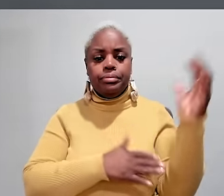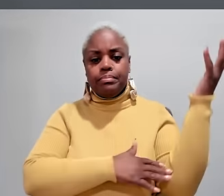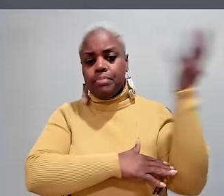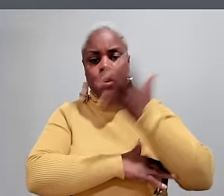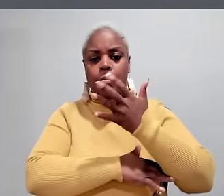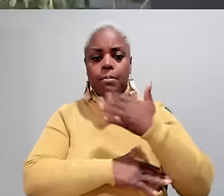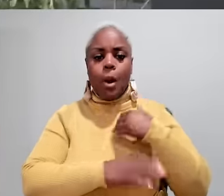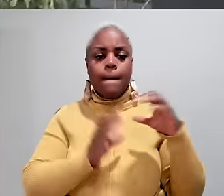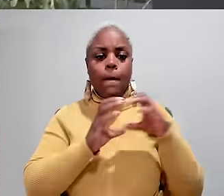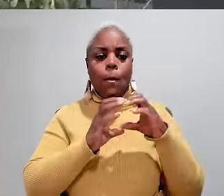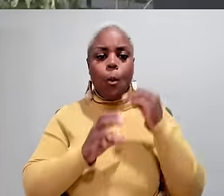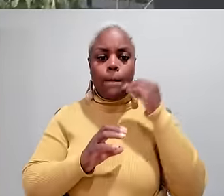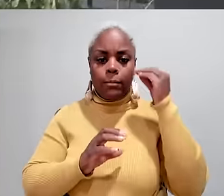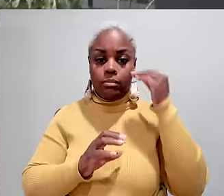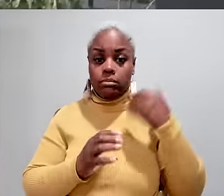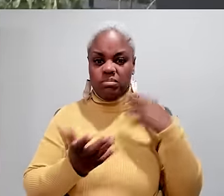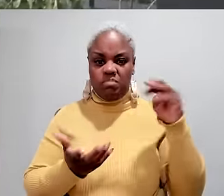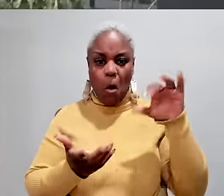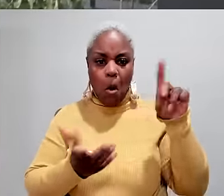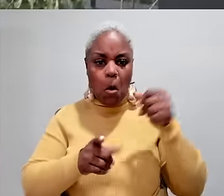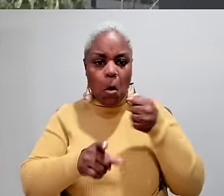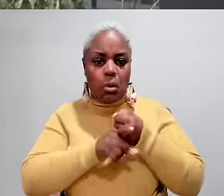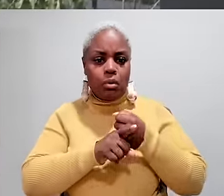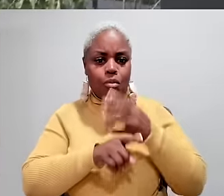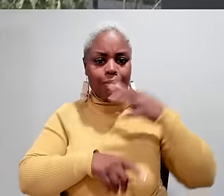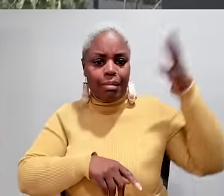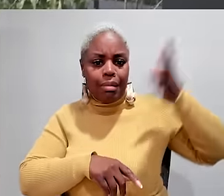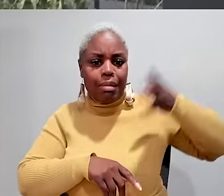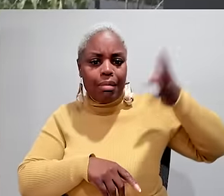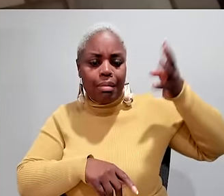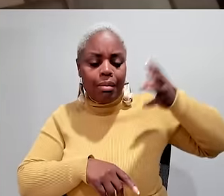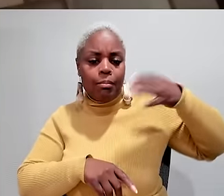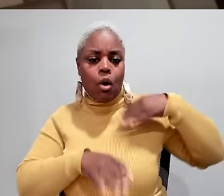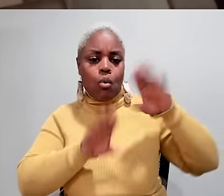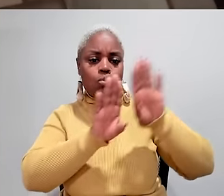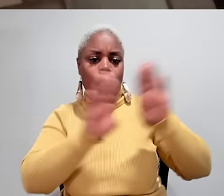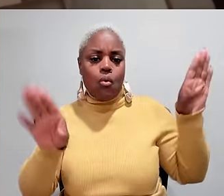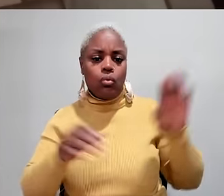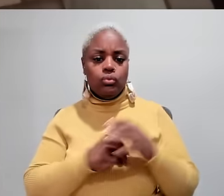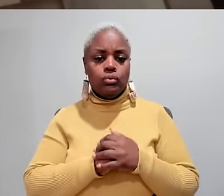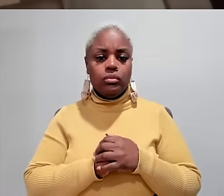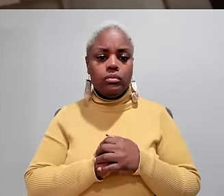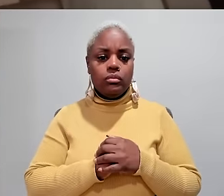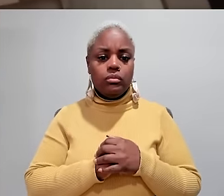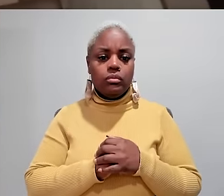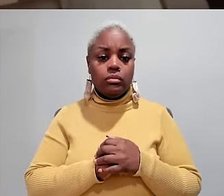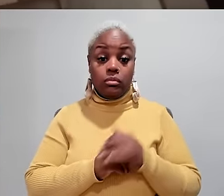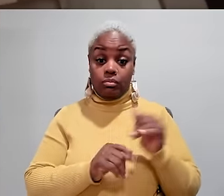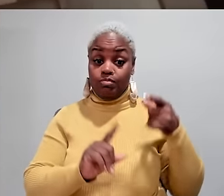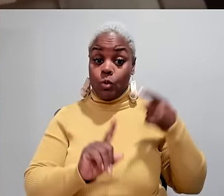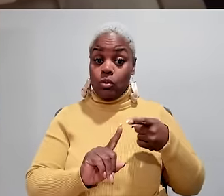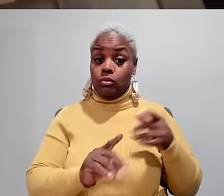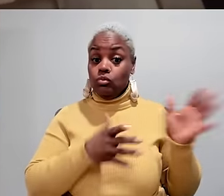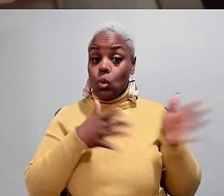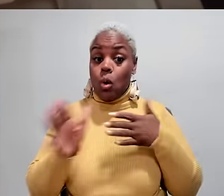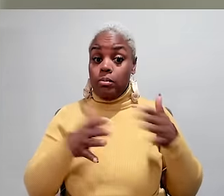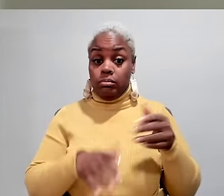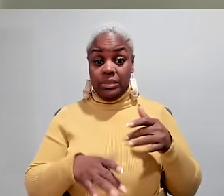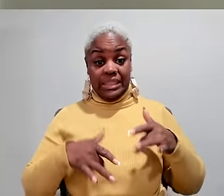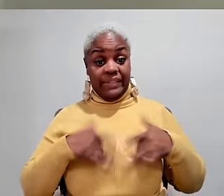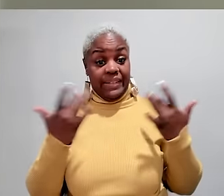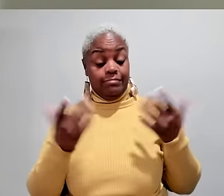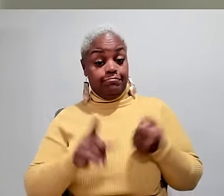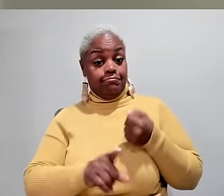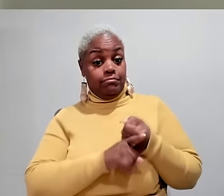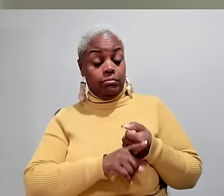us out. A tree was put through my roof on my mobile home. I ended up with mold, water running down my walls. Up to